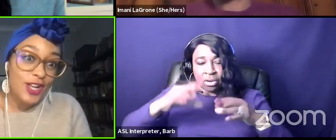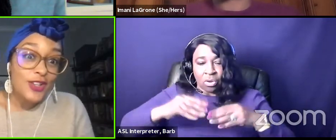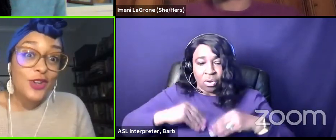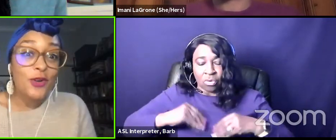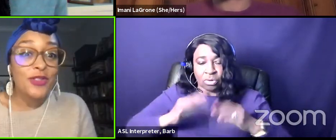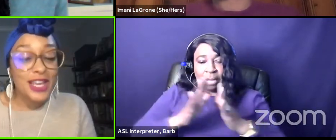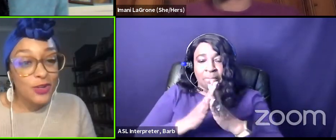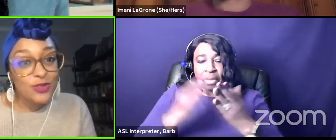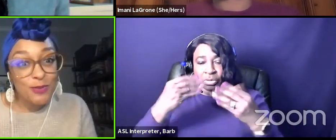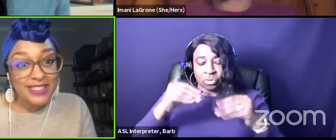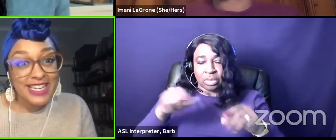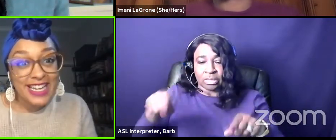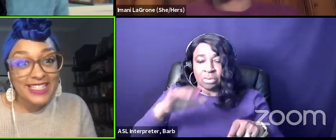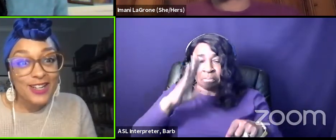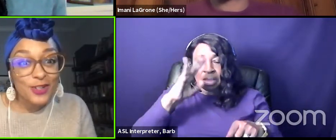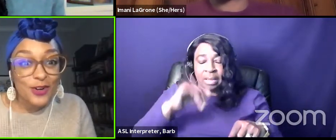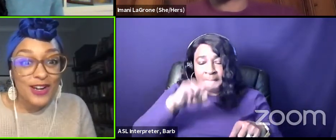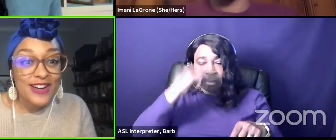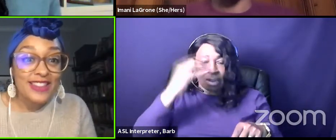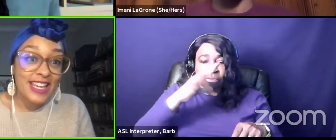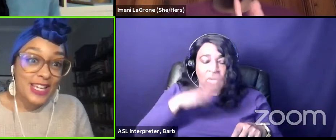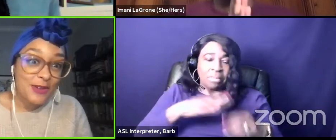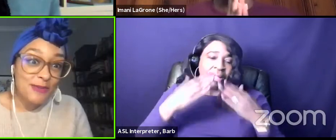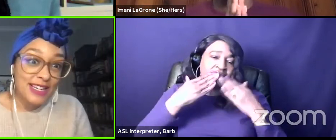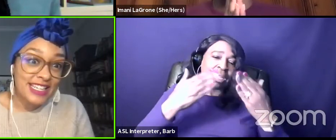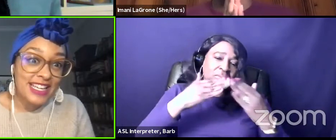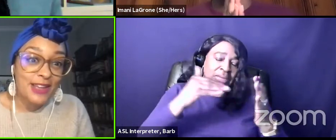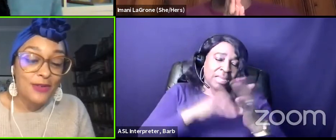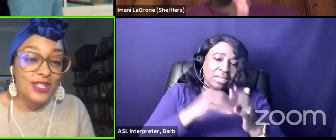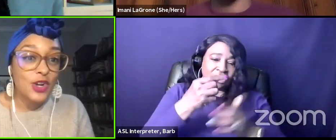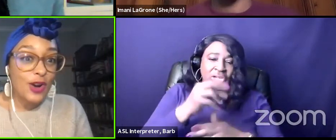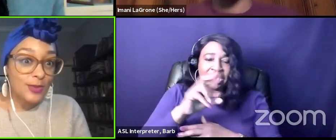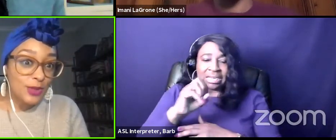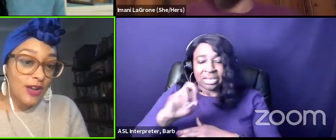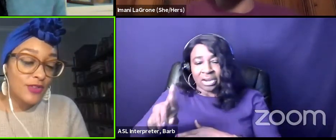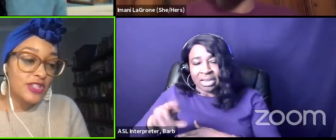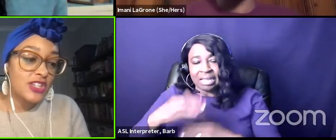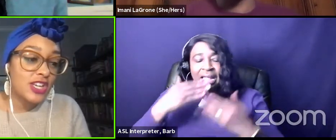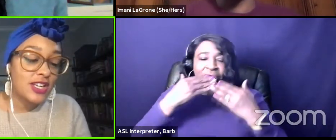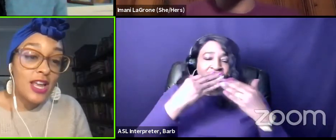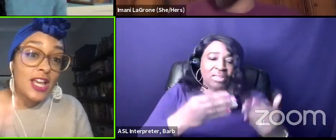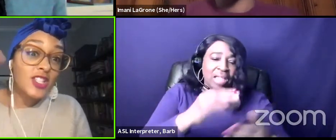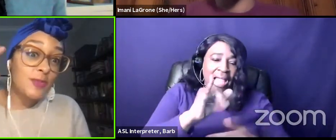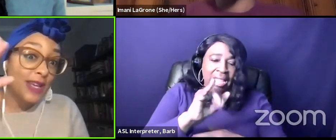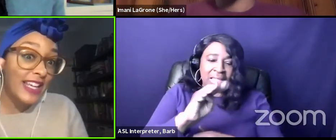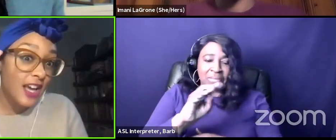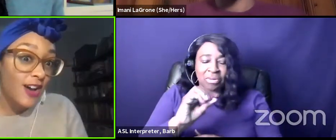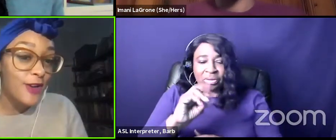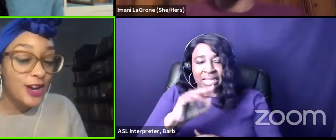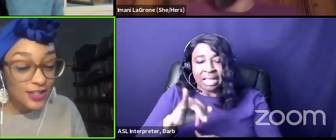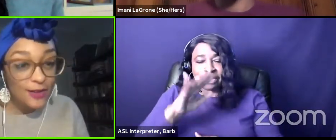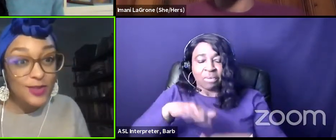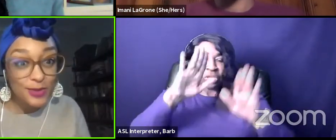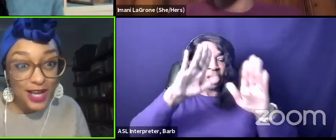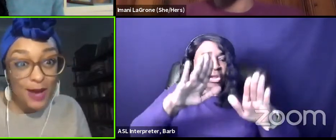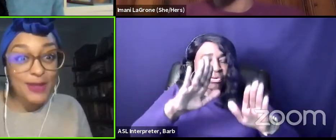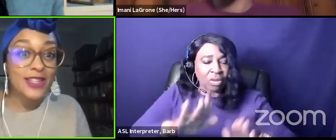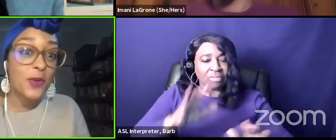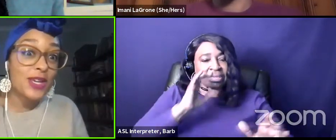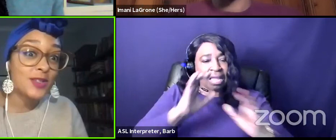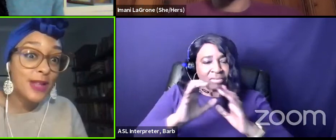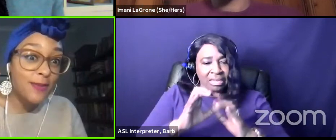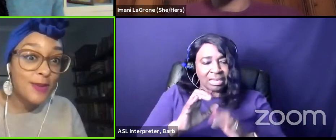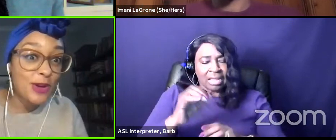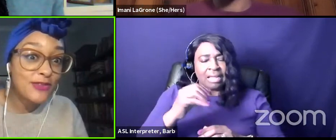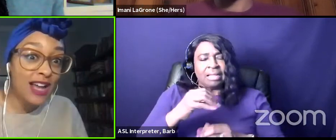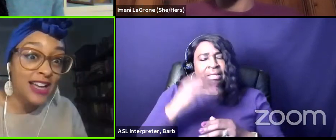chicago so thank you so much again dr greer thank you imani that was an incredible conversation speaking of uncomfortable topics